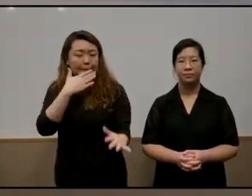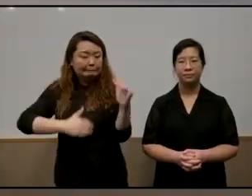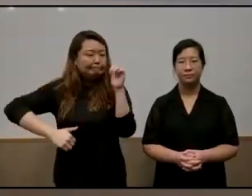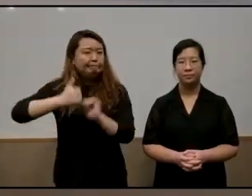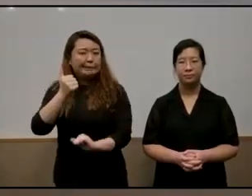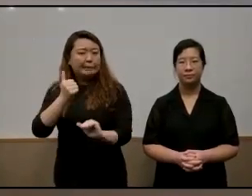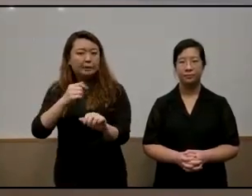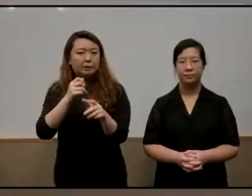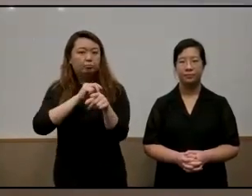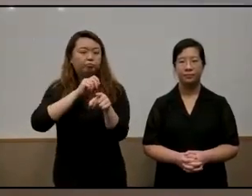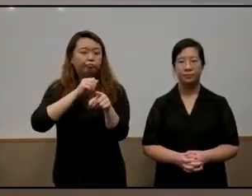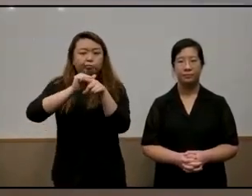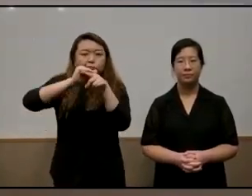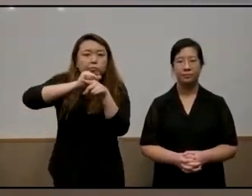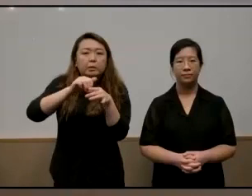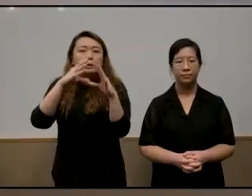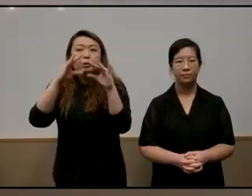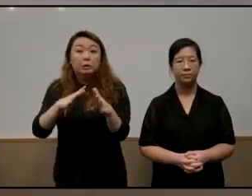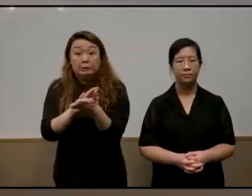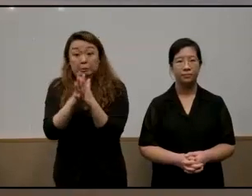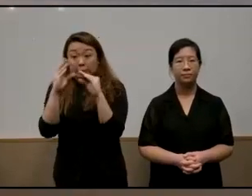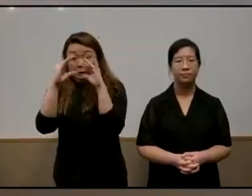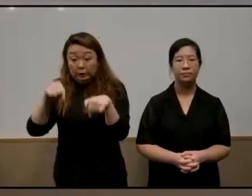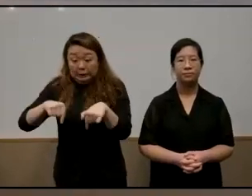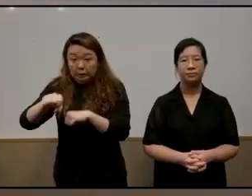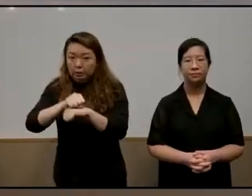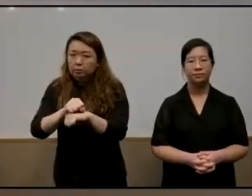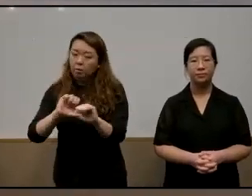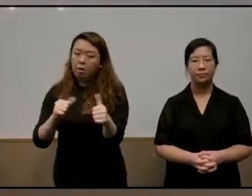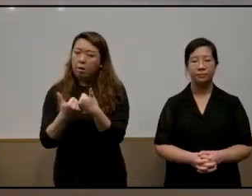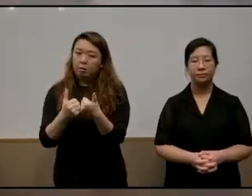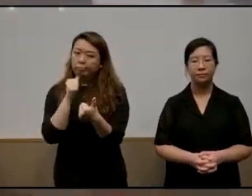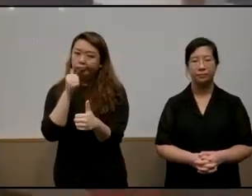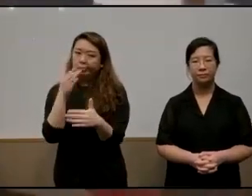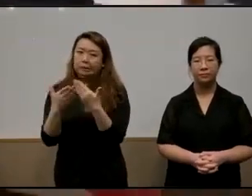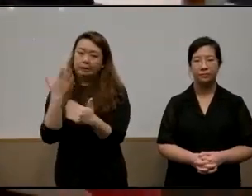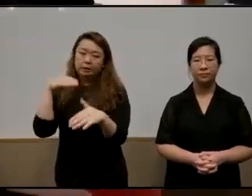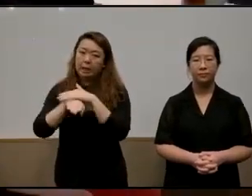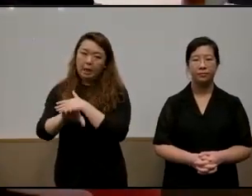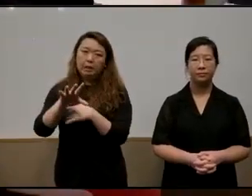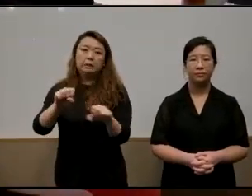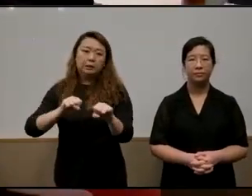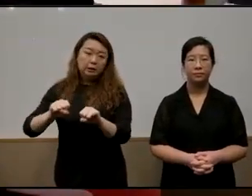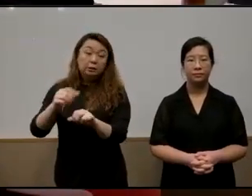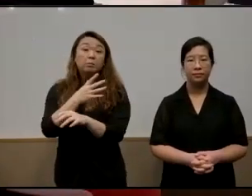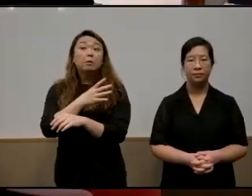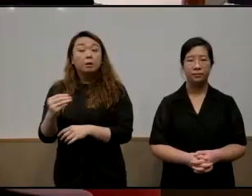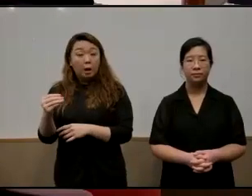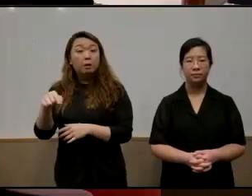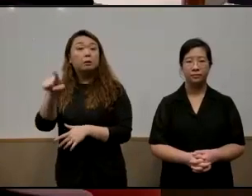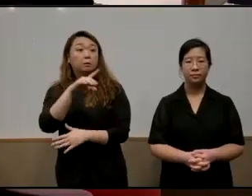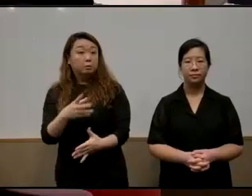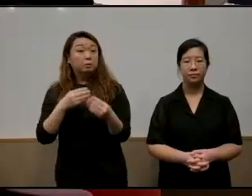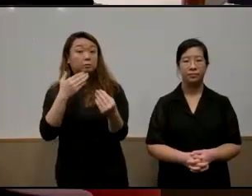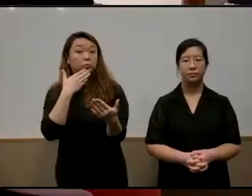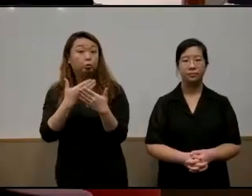in the world becoming a teacher in singapore is challenging it's not easy to get into the system and they're well given a pretty good